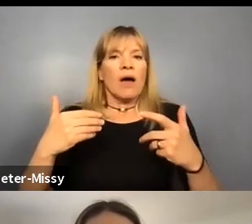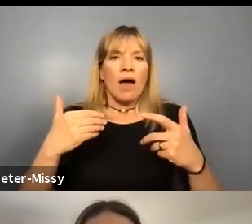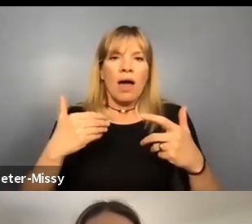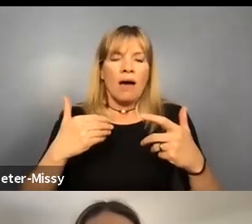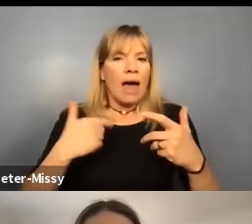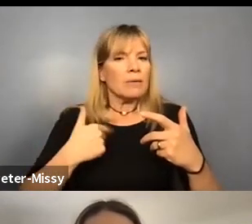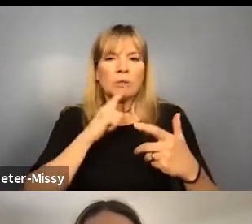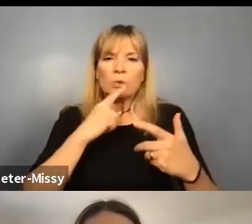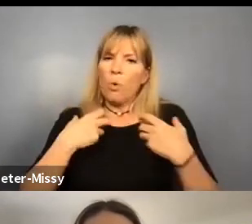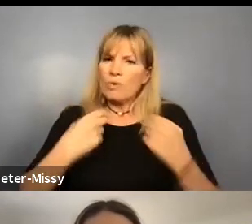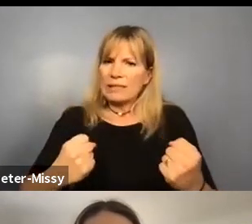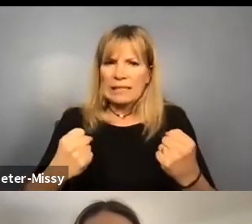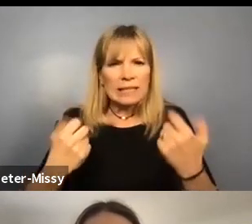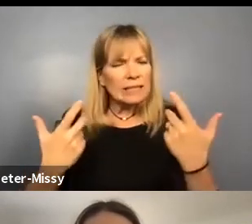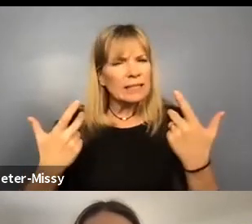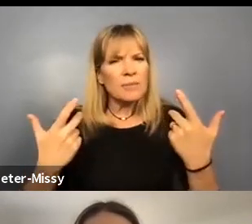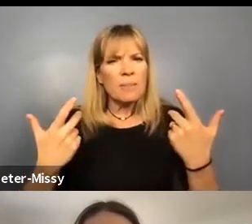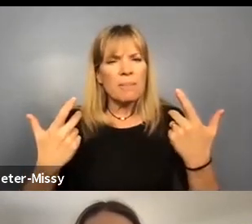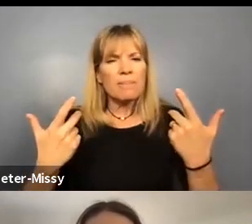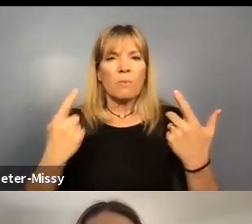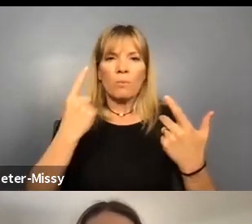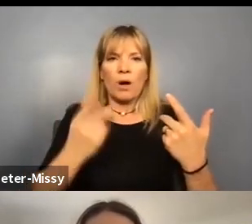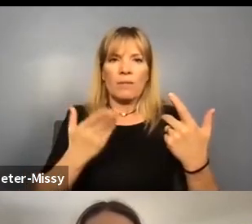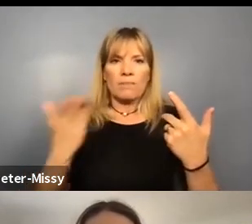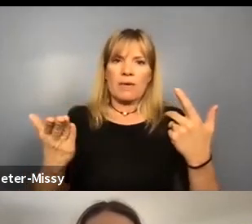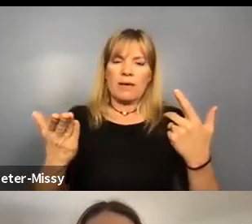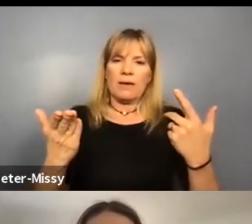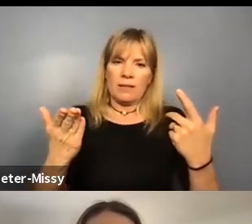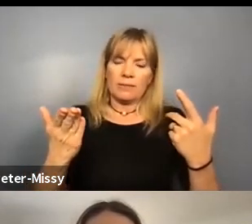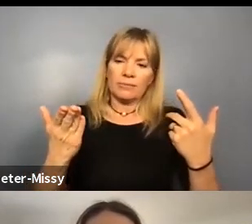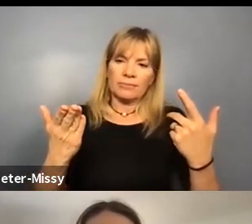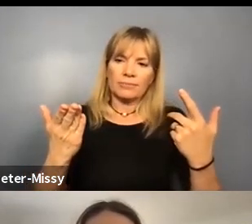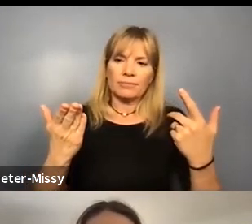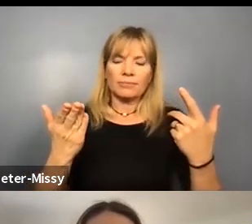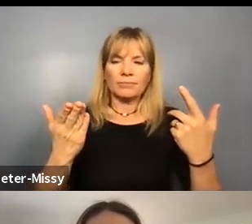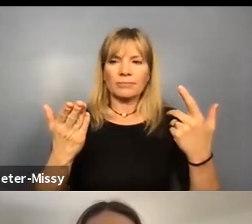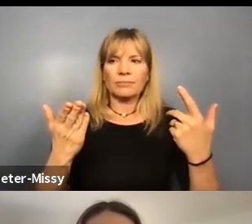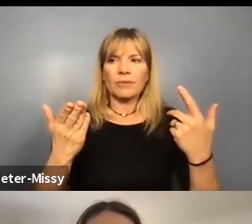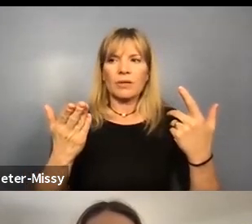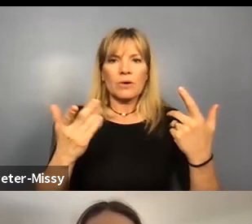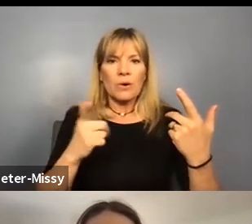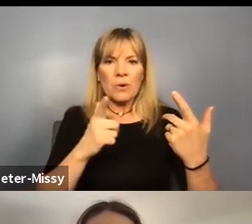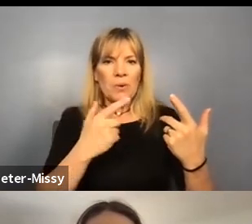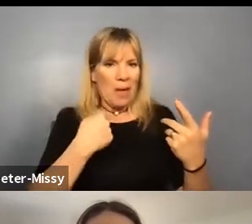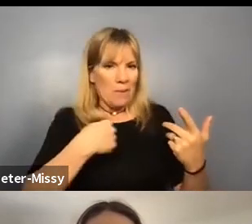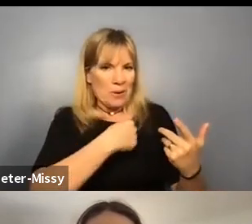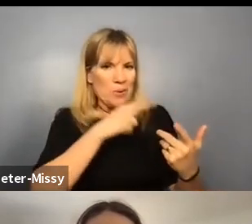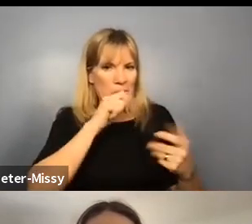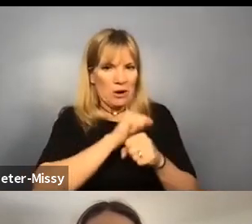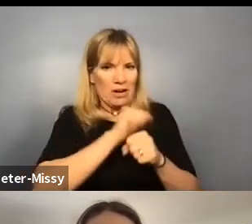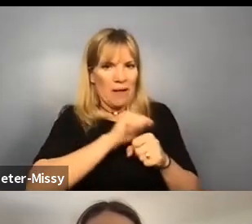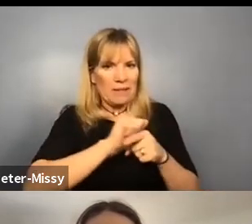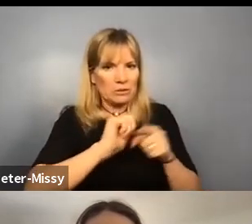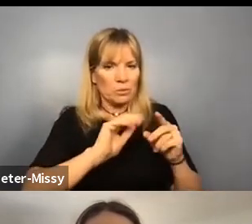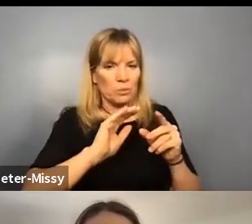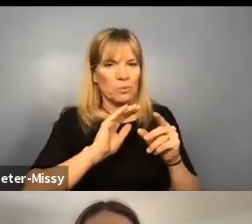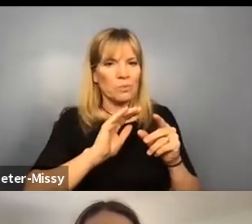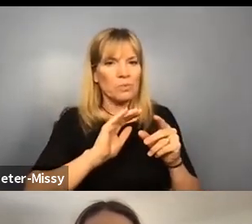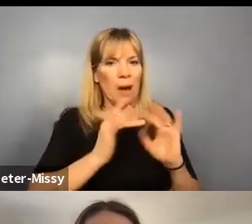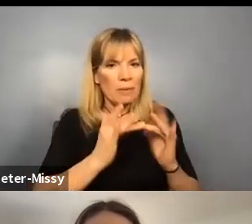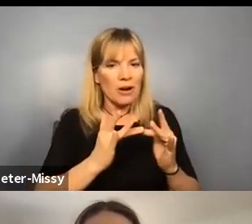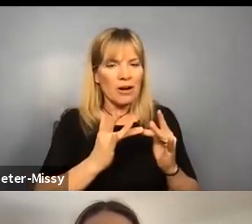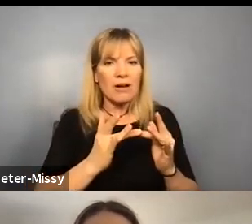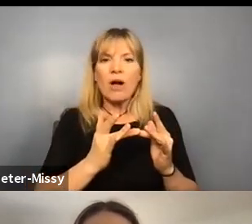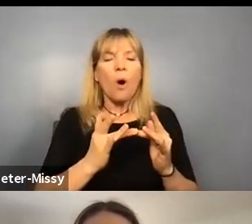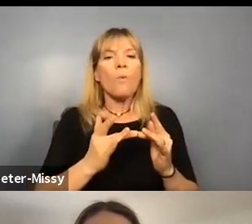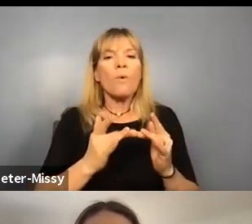resilient. And I think, um, one of the things that all of us on this webinar are working towards is building a world where resiliency is